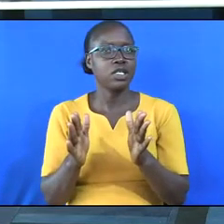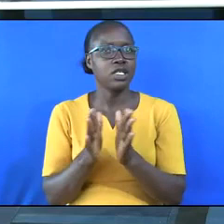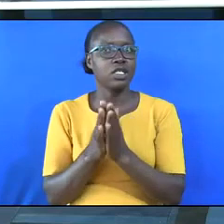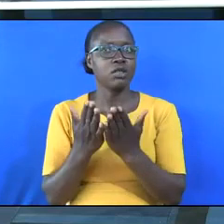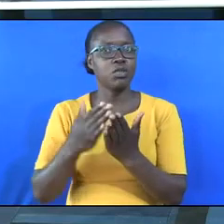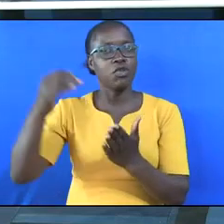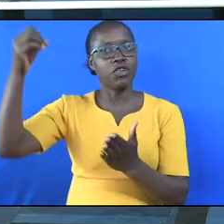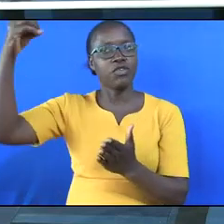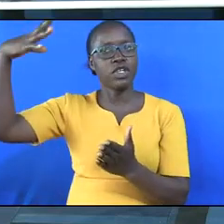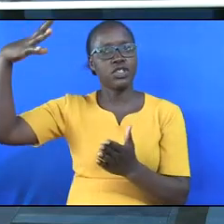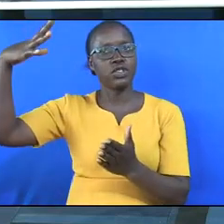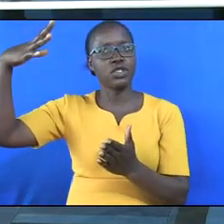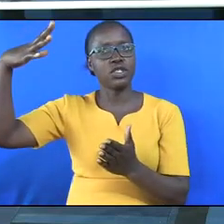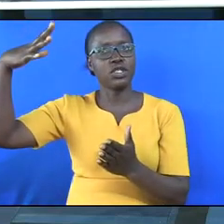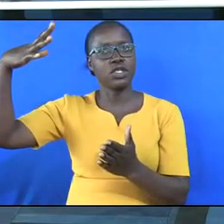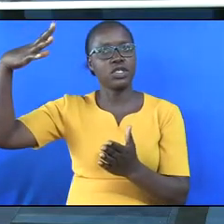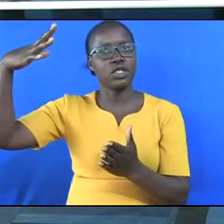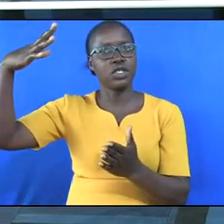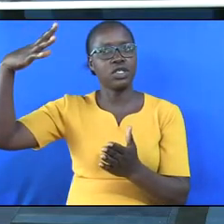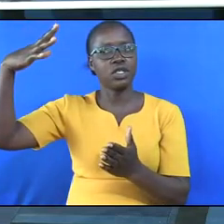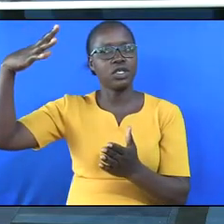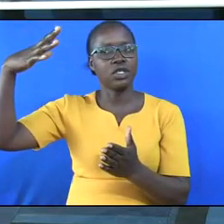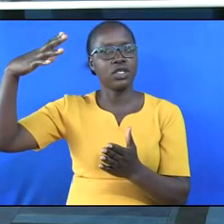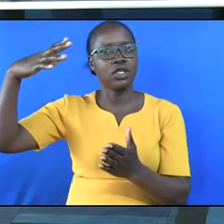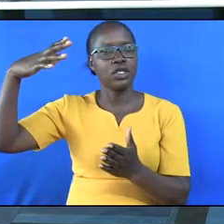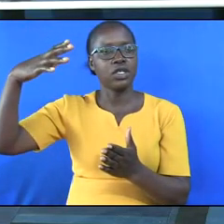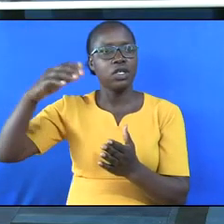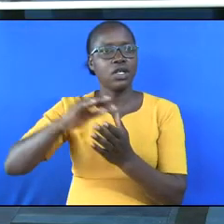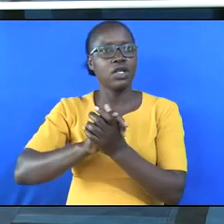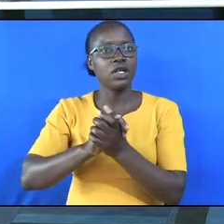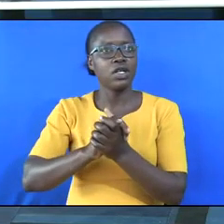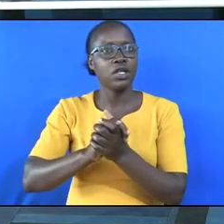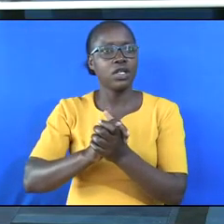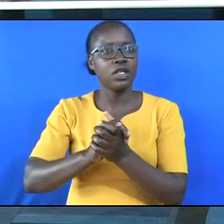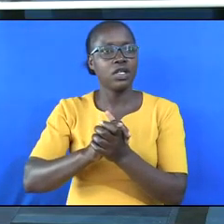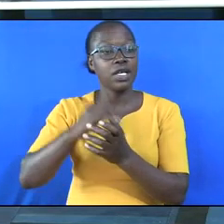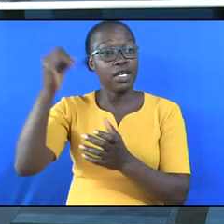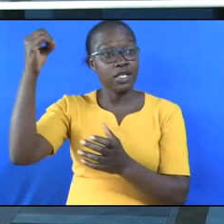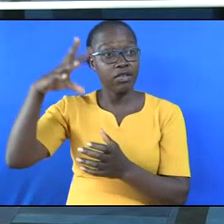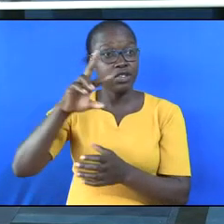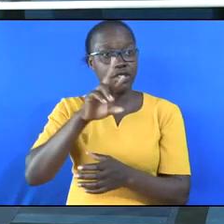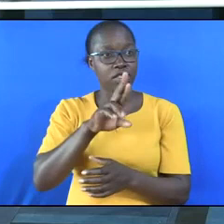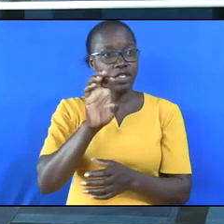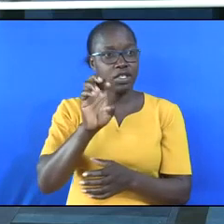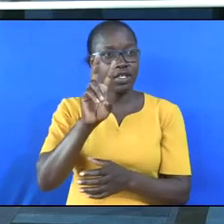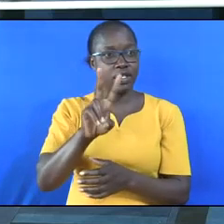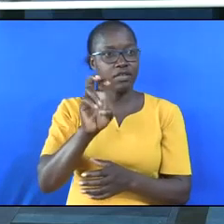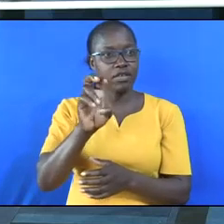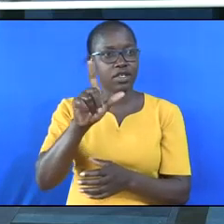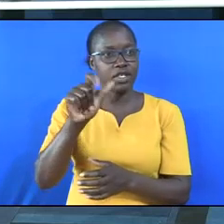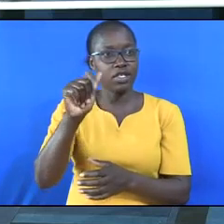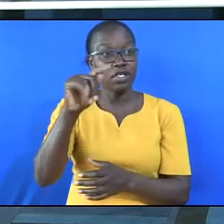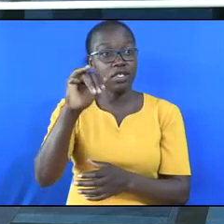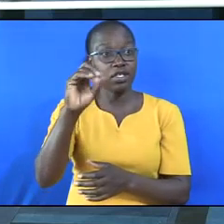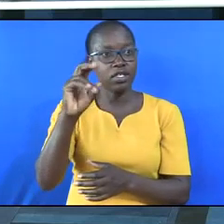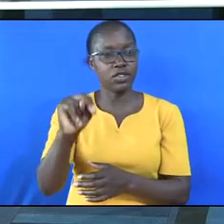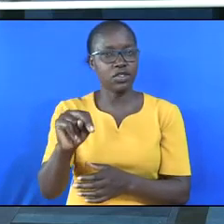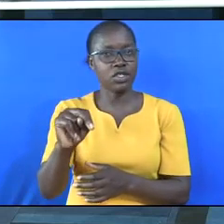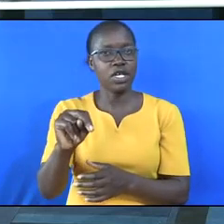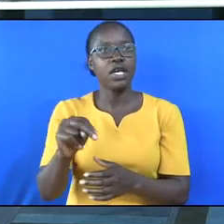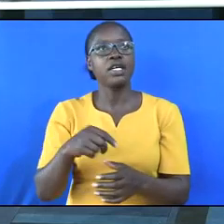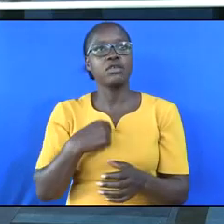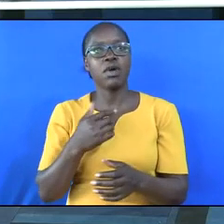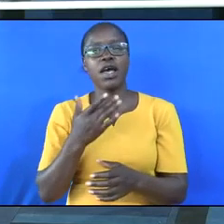the book of Revelation is where the text was read from, is a favorite,